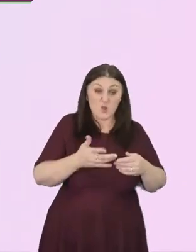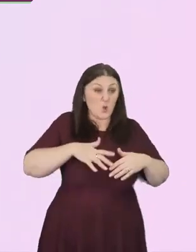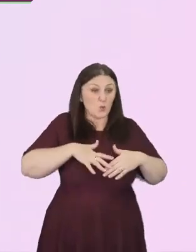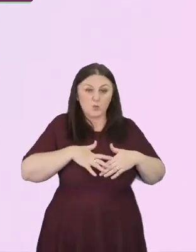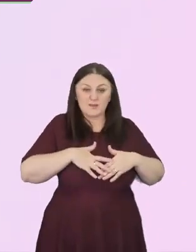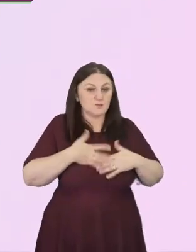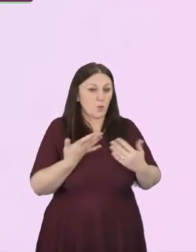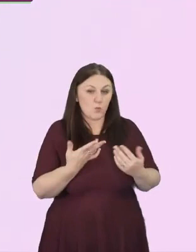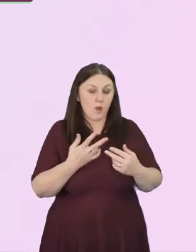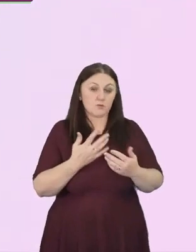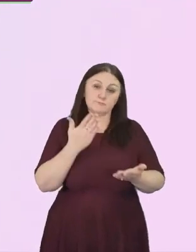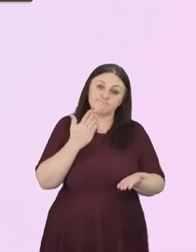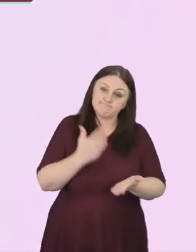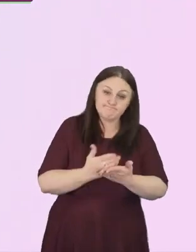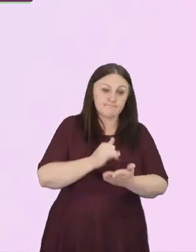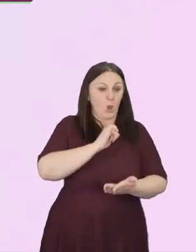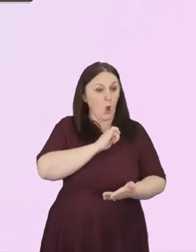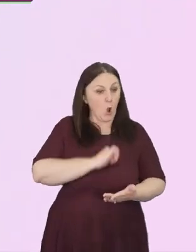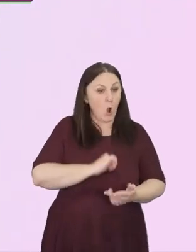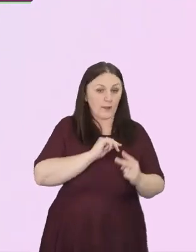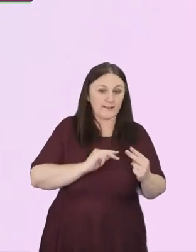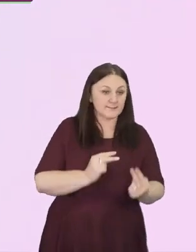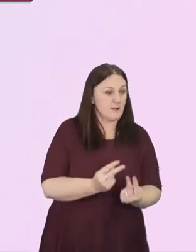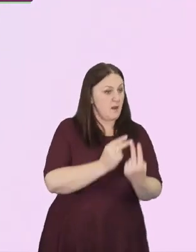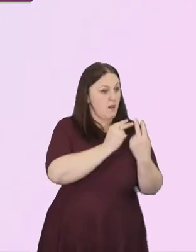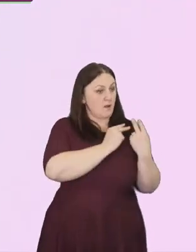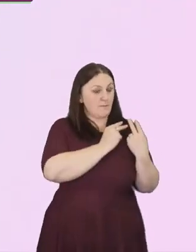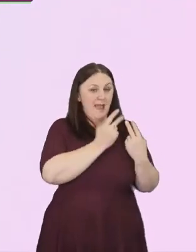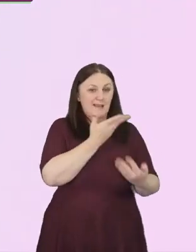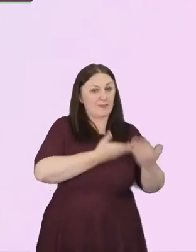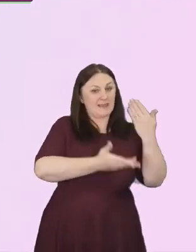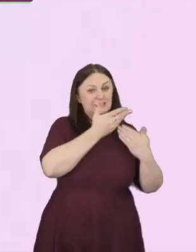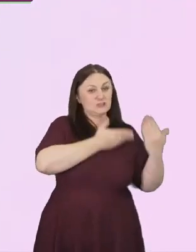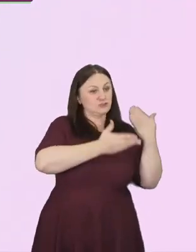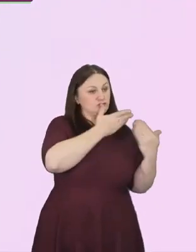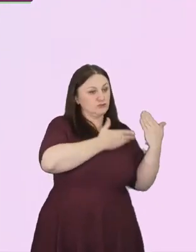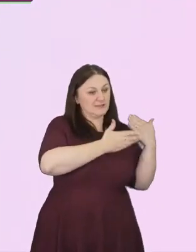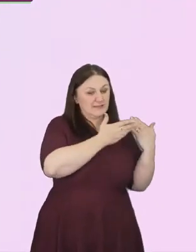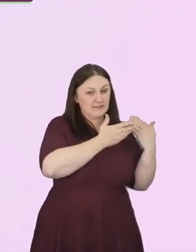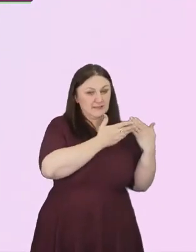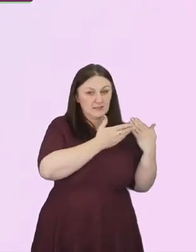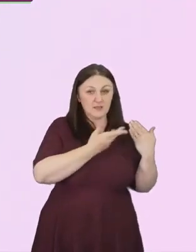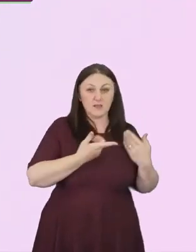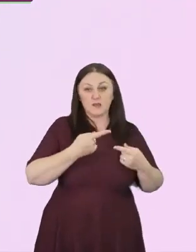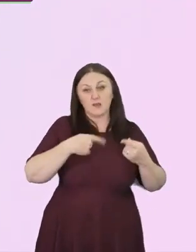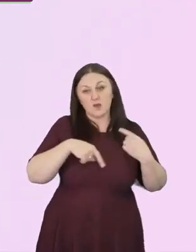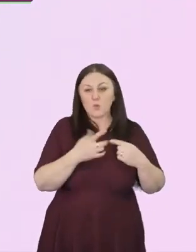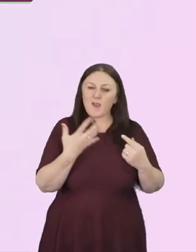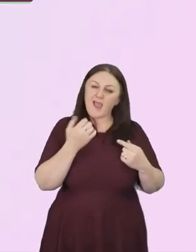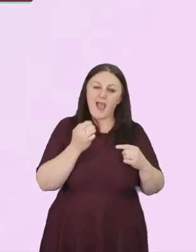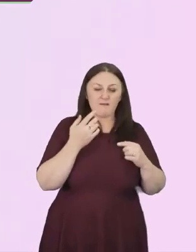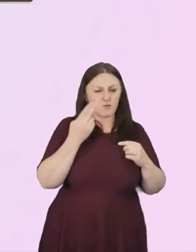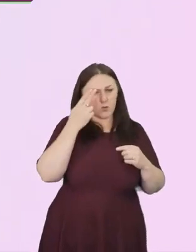or our good image of ourselves. We have what we call British exceptionalism.